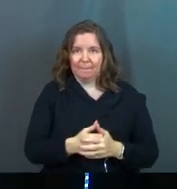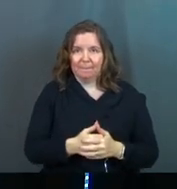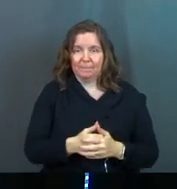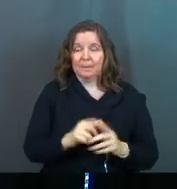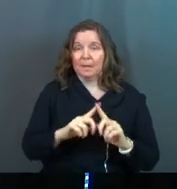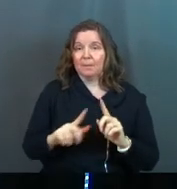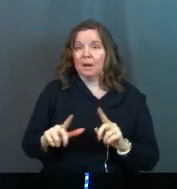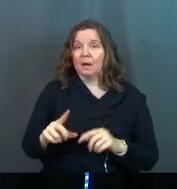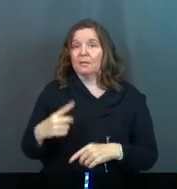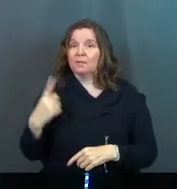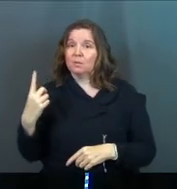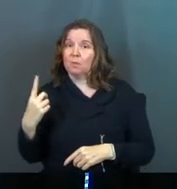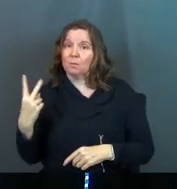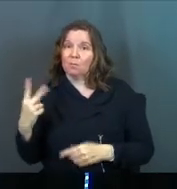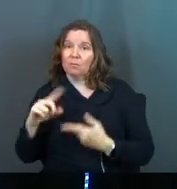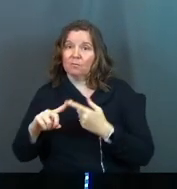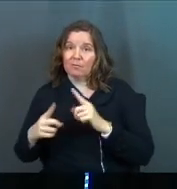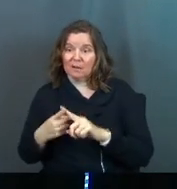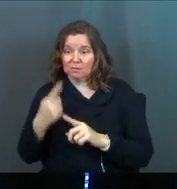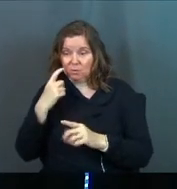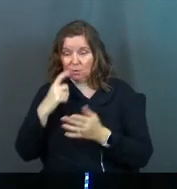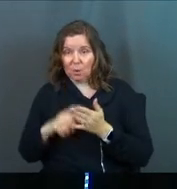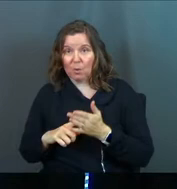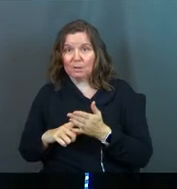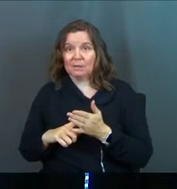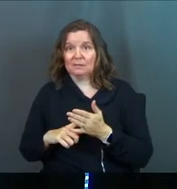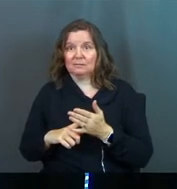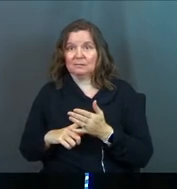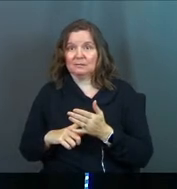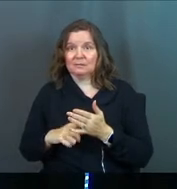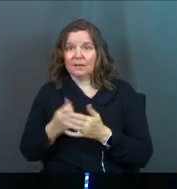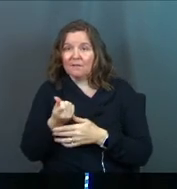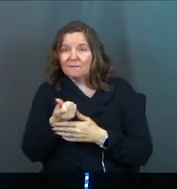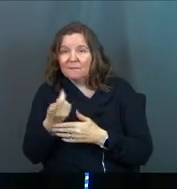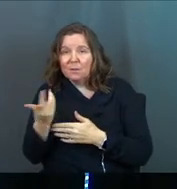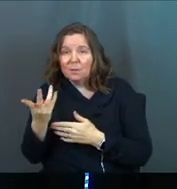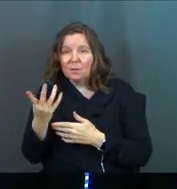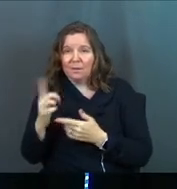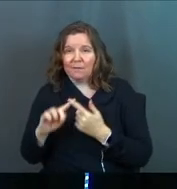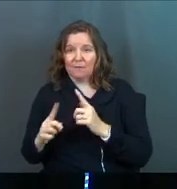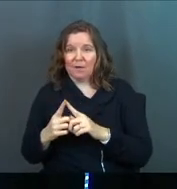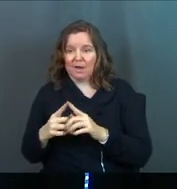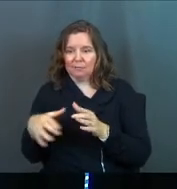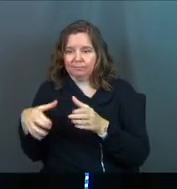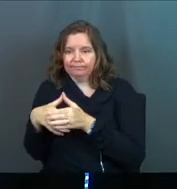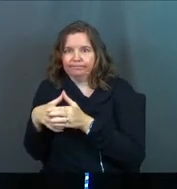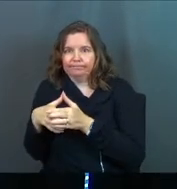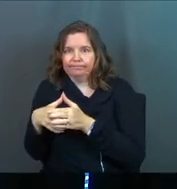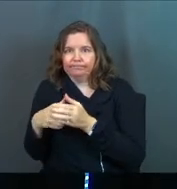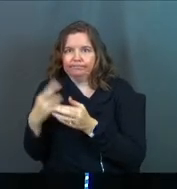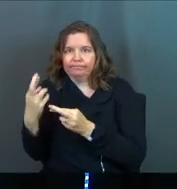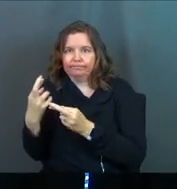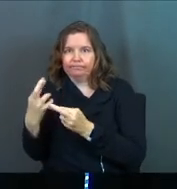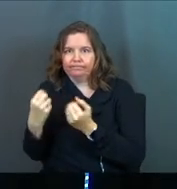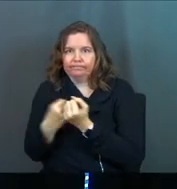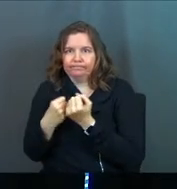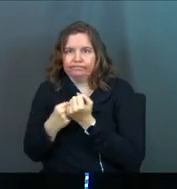But there's a friend. Notice a friend. A few friends that stick closer than a brother.